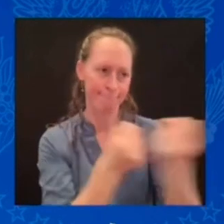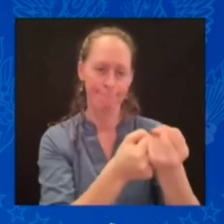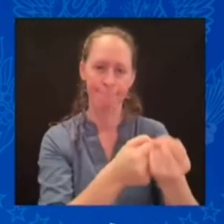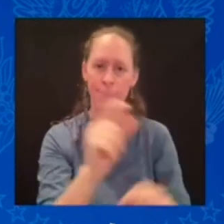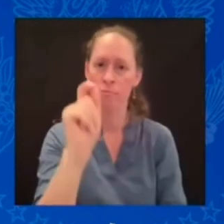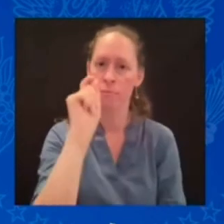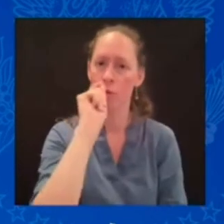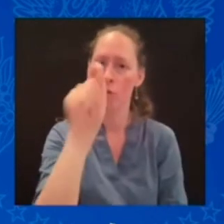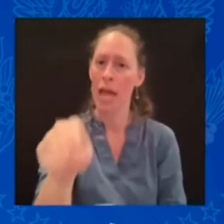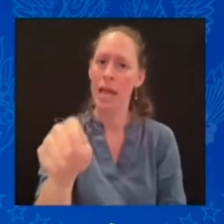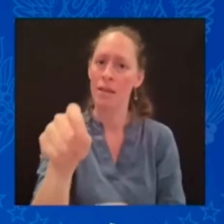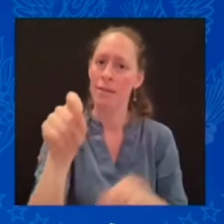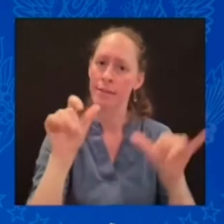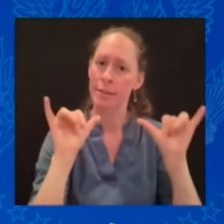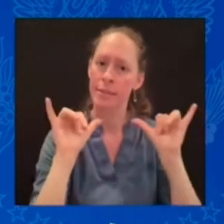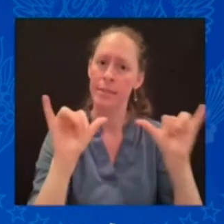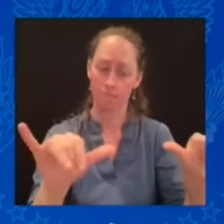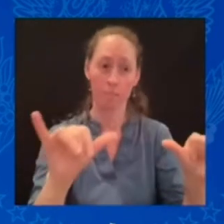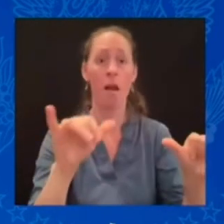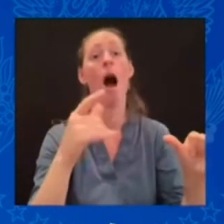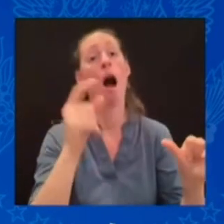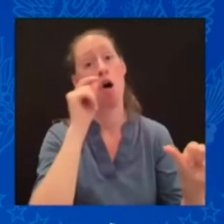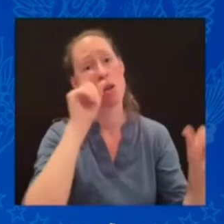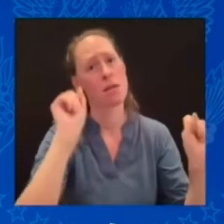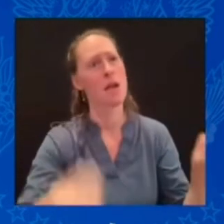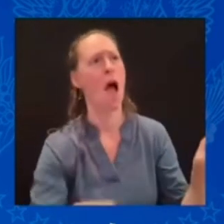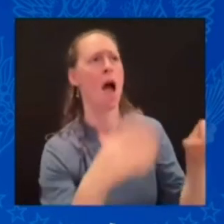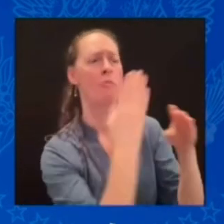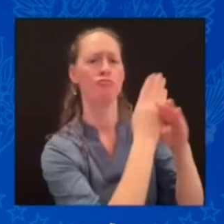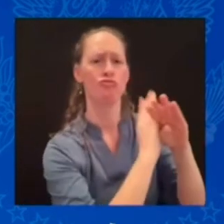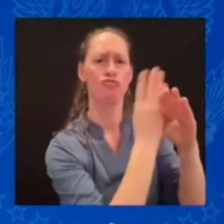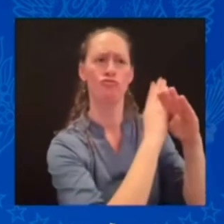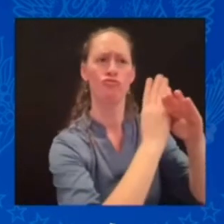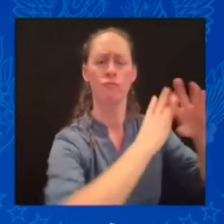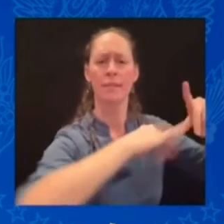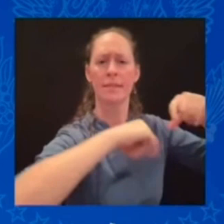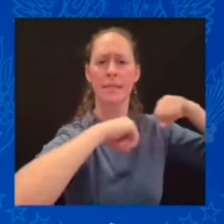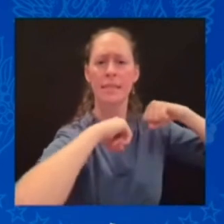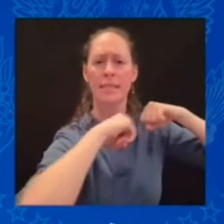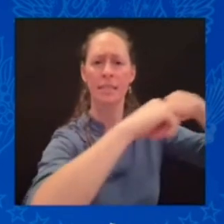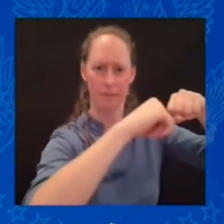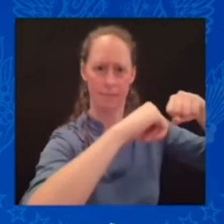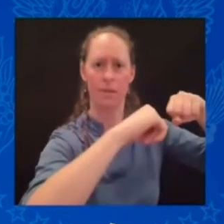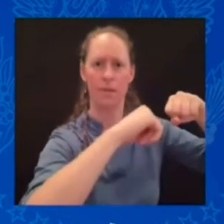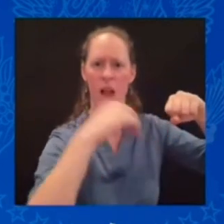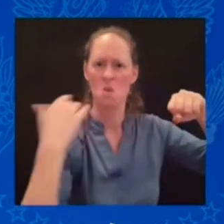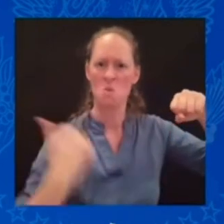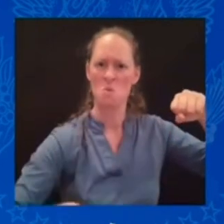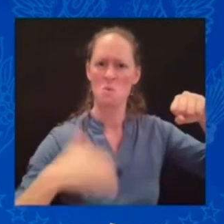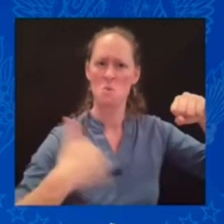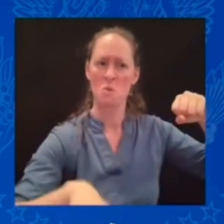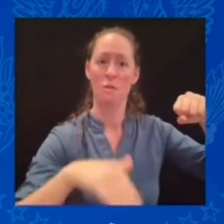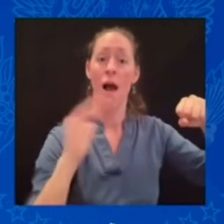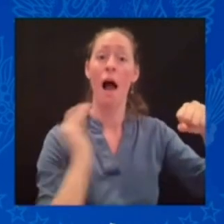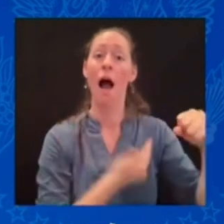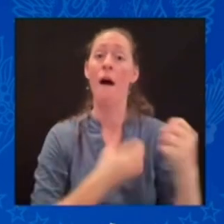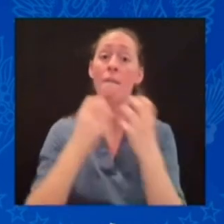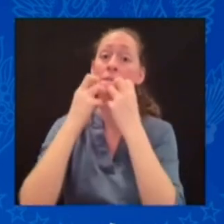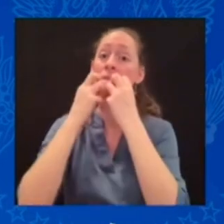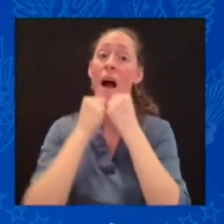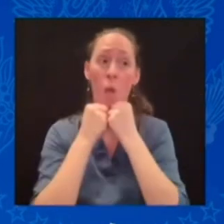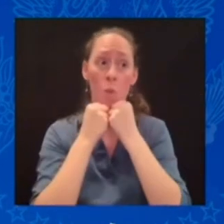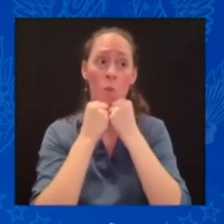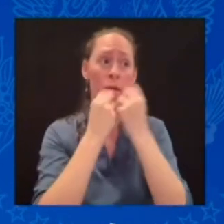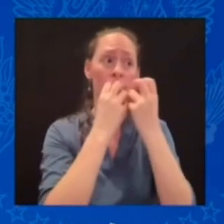all the values we represent in the western world. We also had a